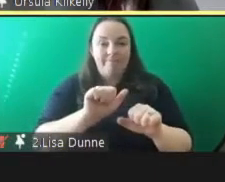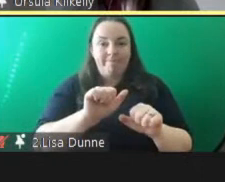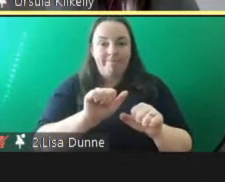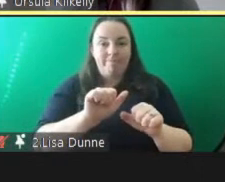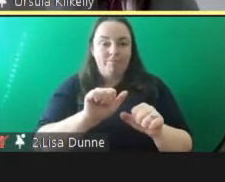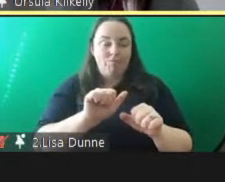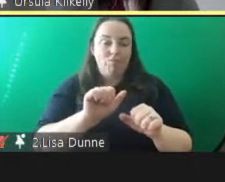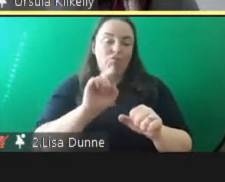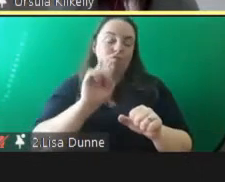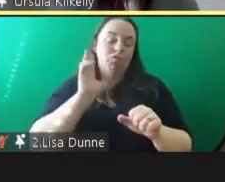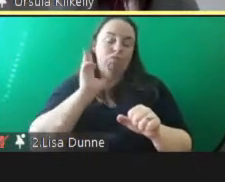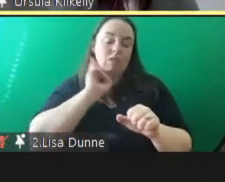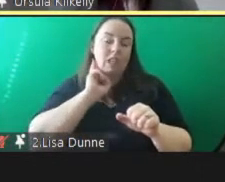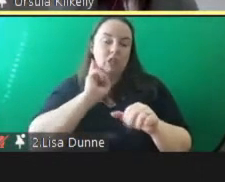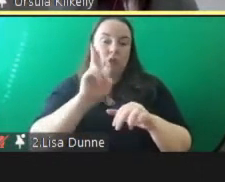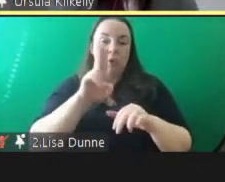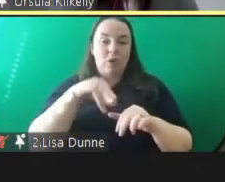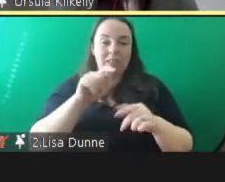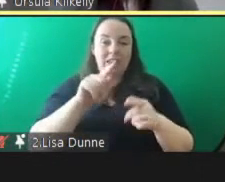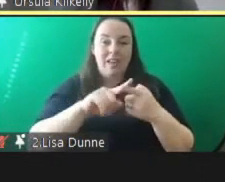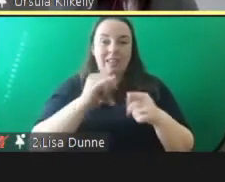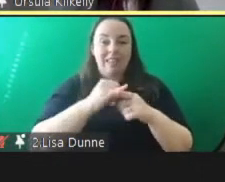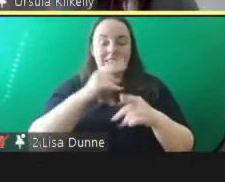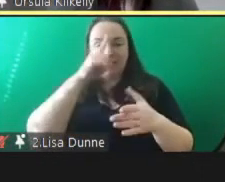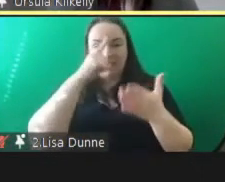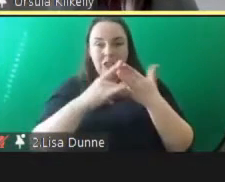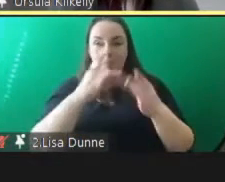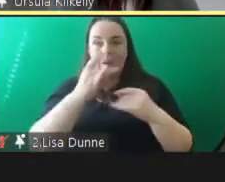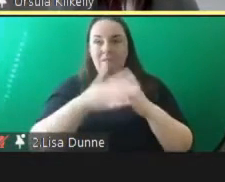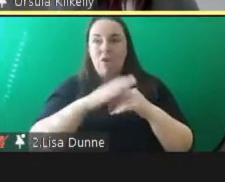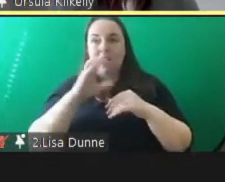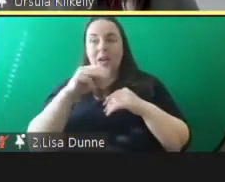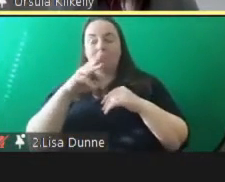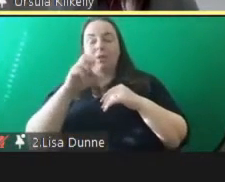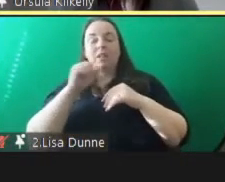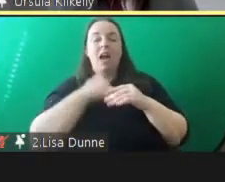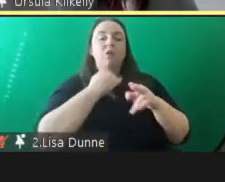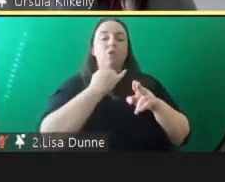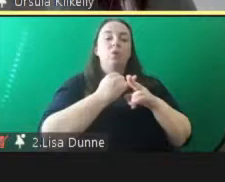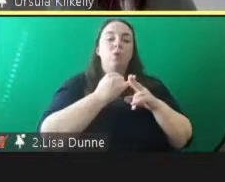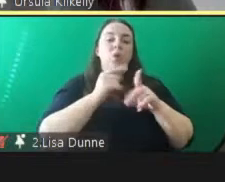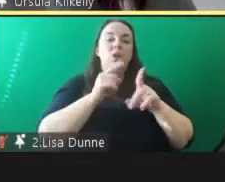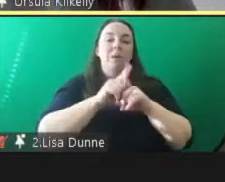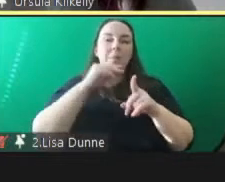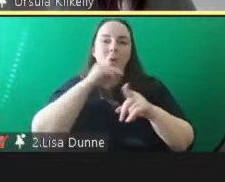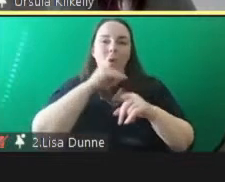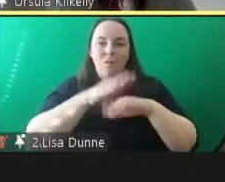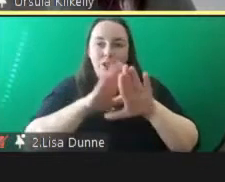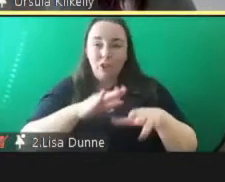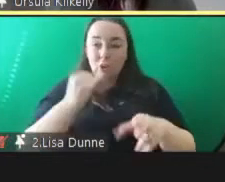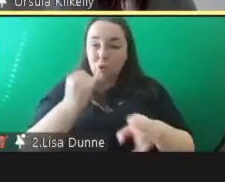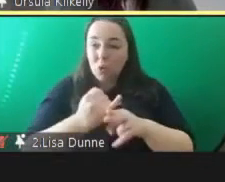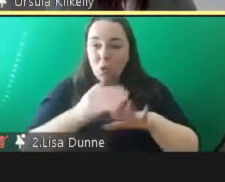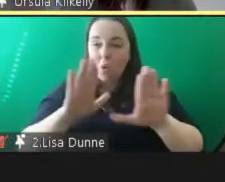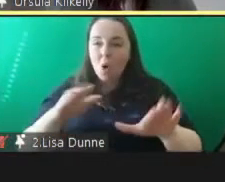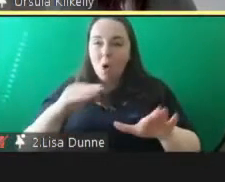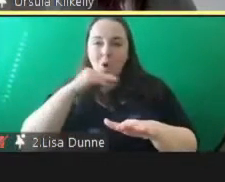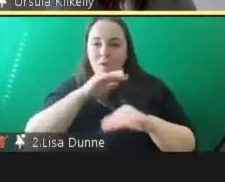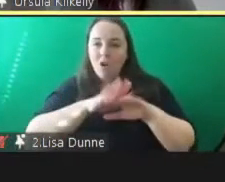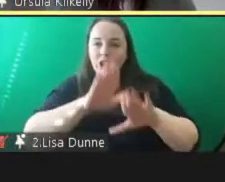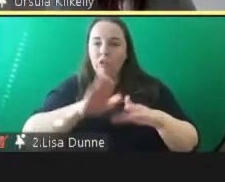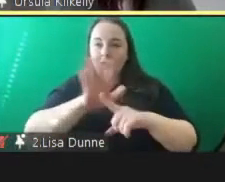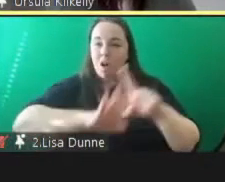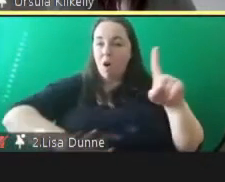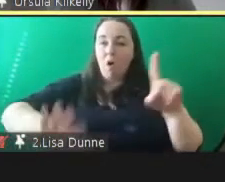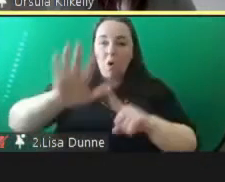residential unit and in the campus decision making at school also so critical to children i am across the